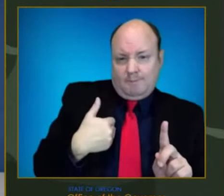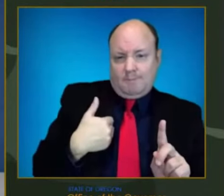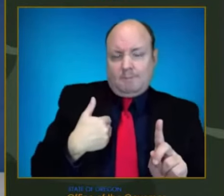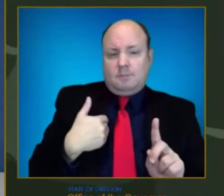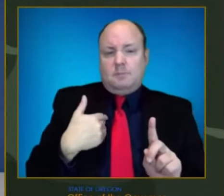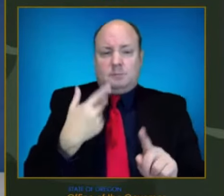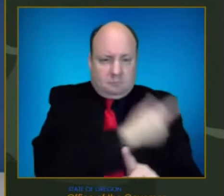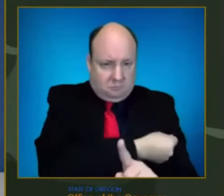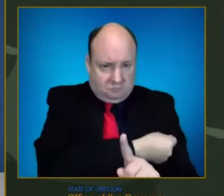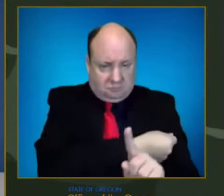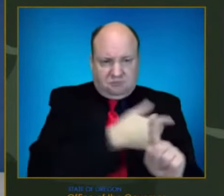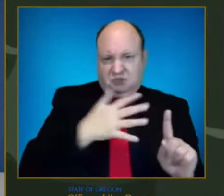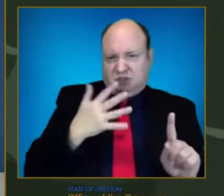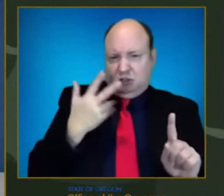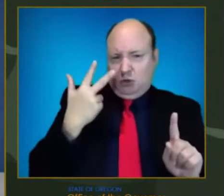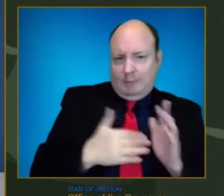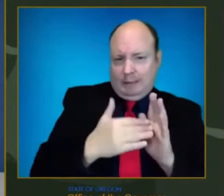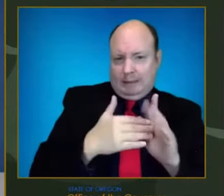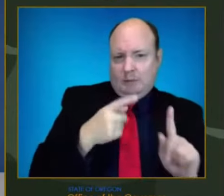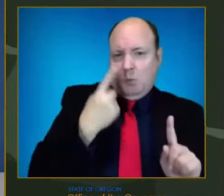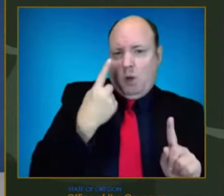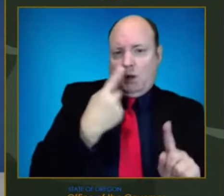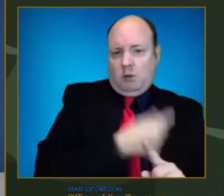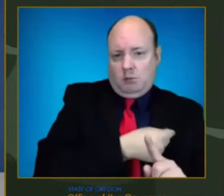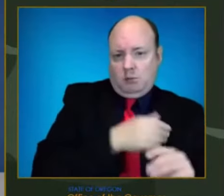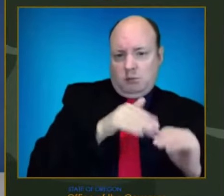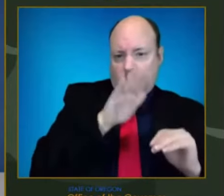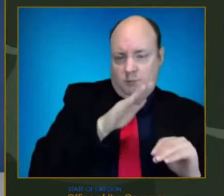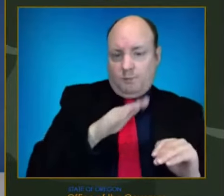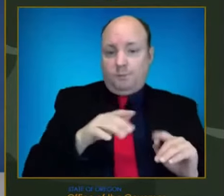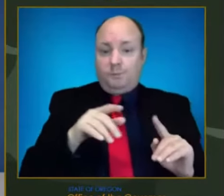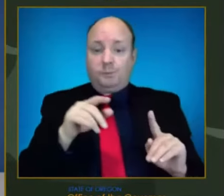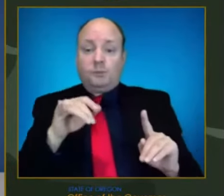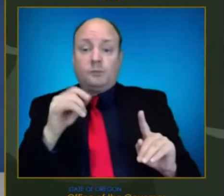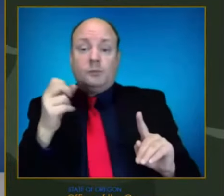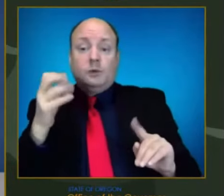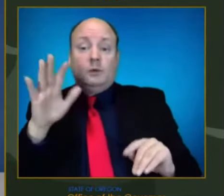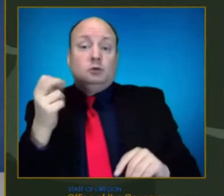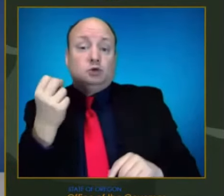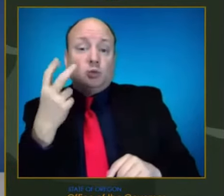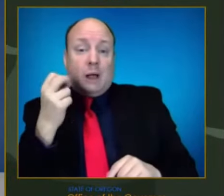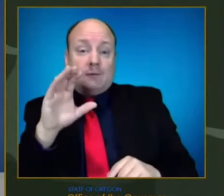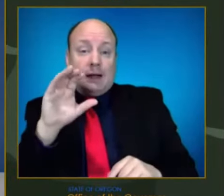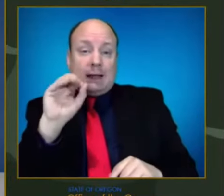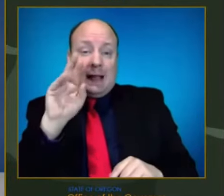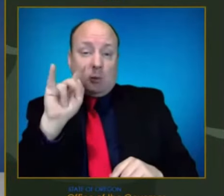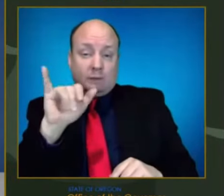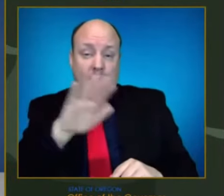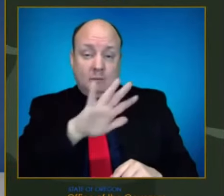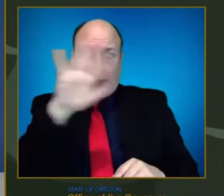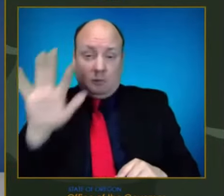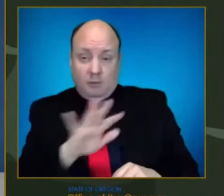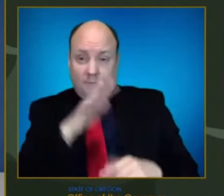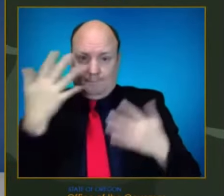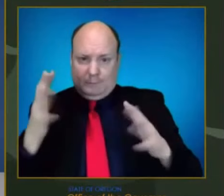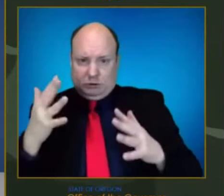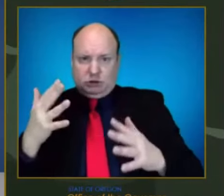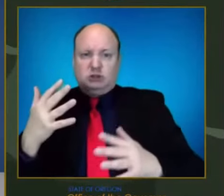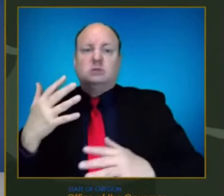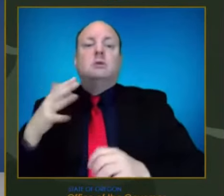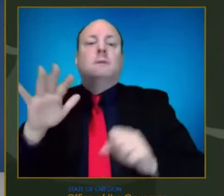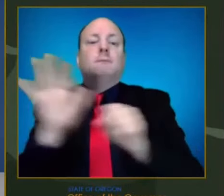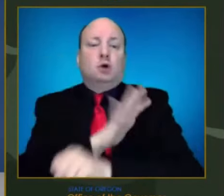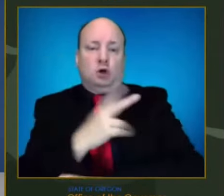doses, ranking Oregon 12th in the nation. Approximately 28% of all Oregonians have received a booster or a third